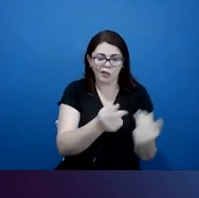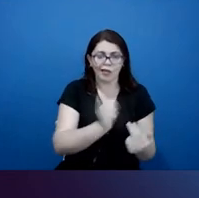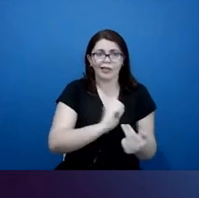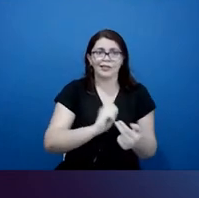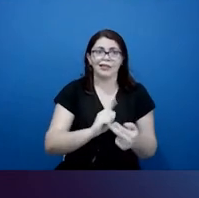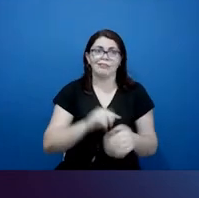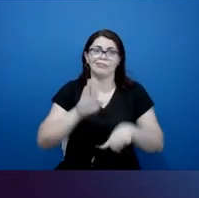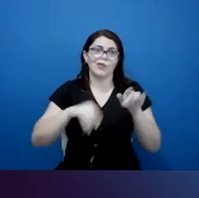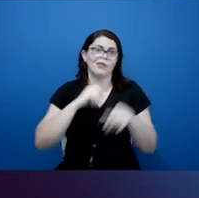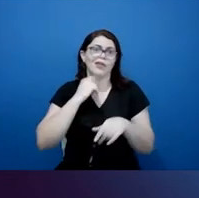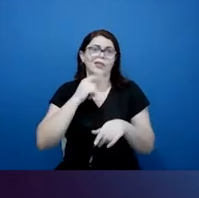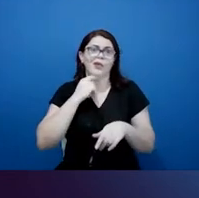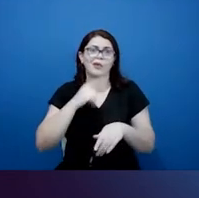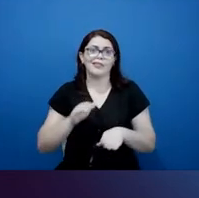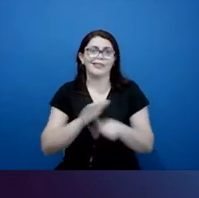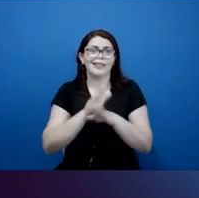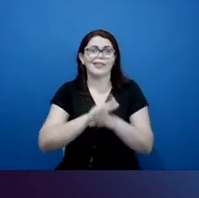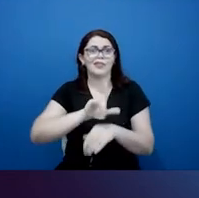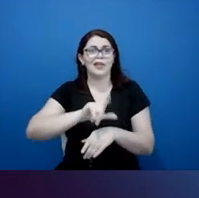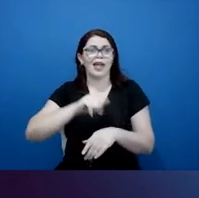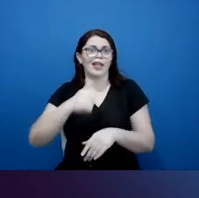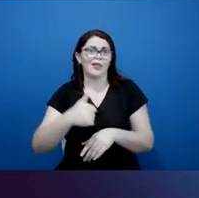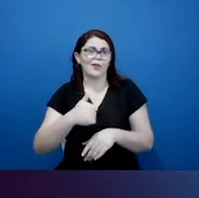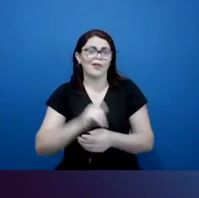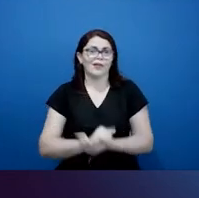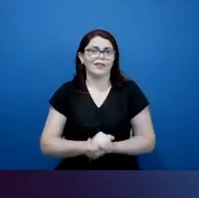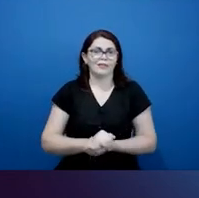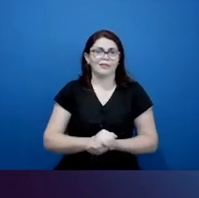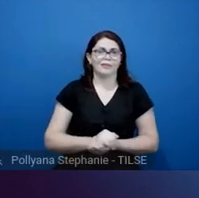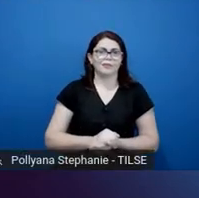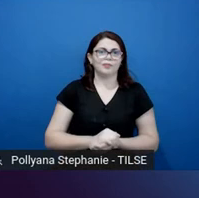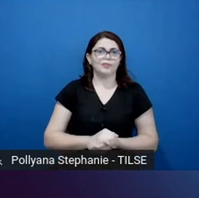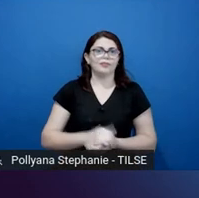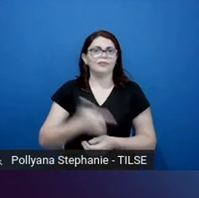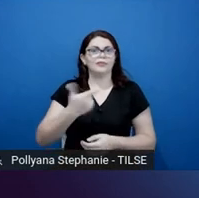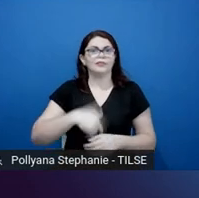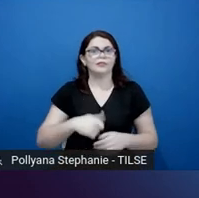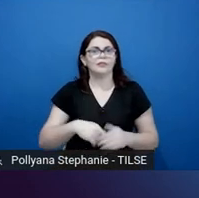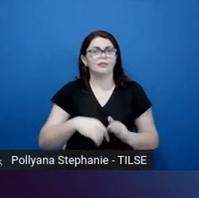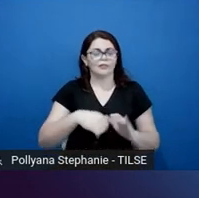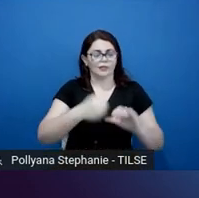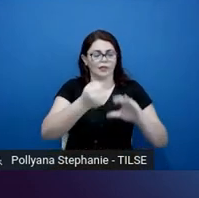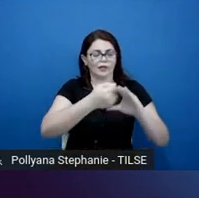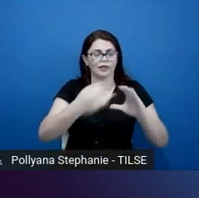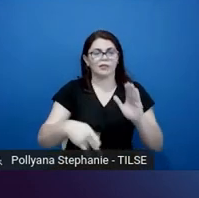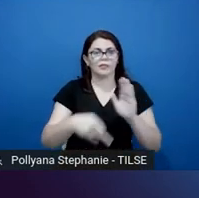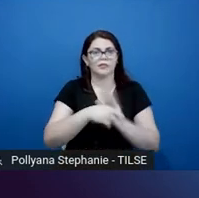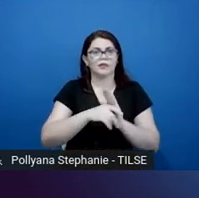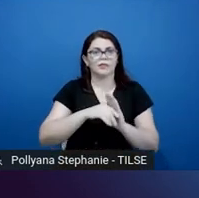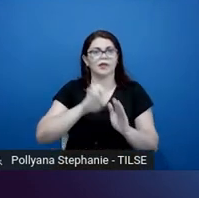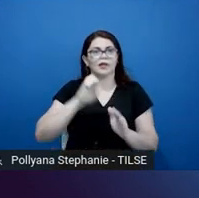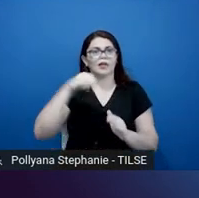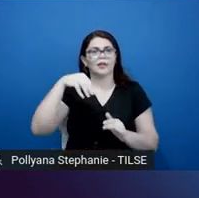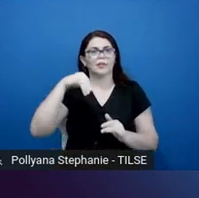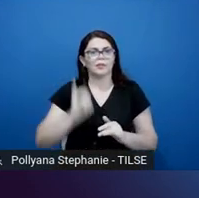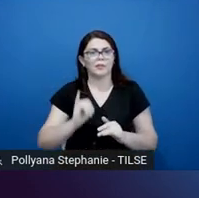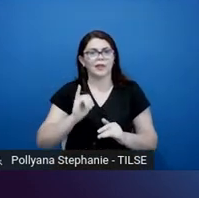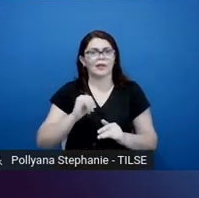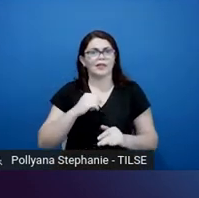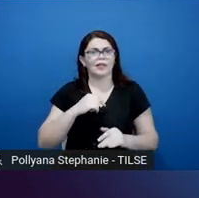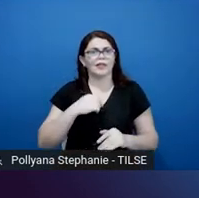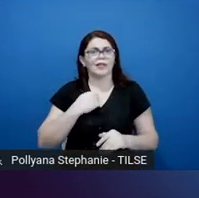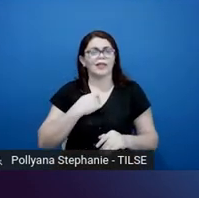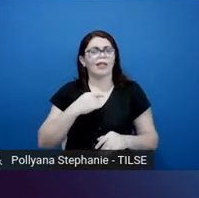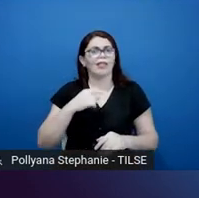So we're back to our basic characteristics of English medium instruction. And I've highlighted the one that says that